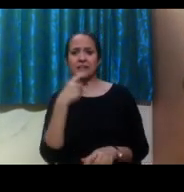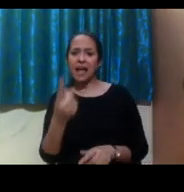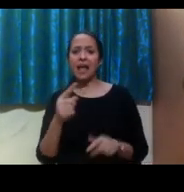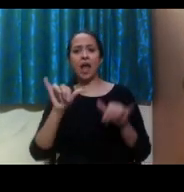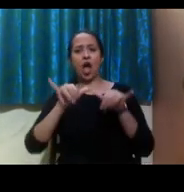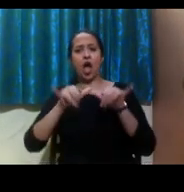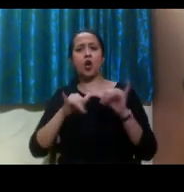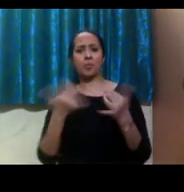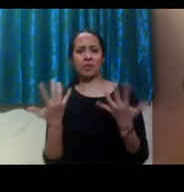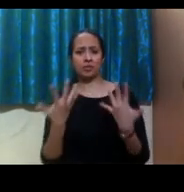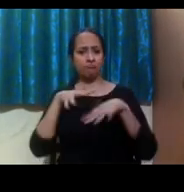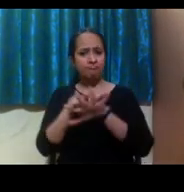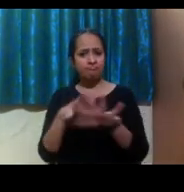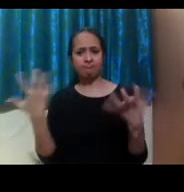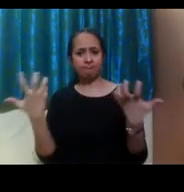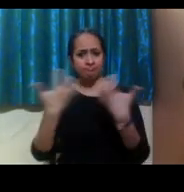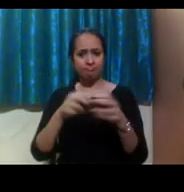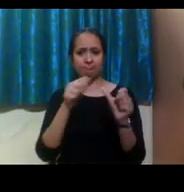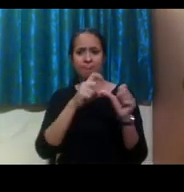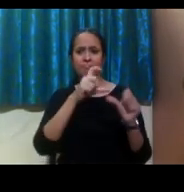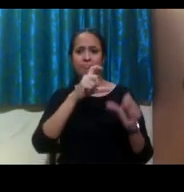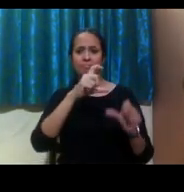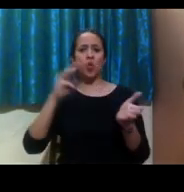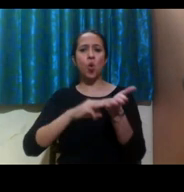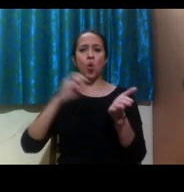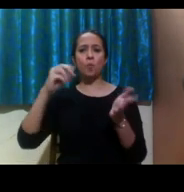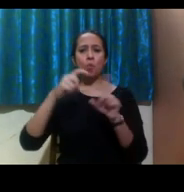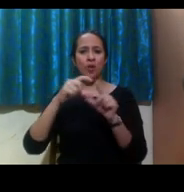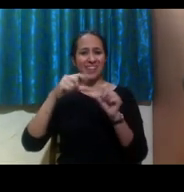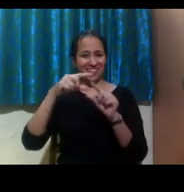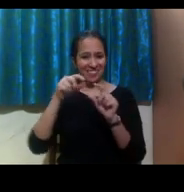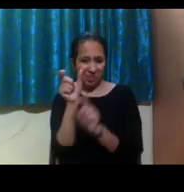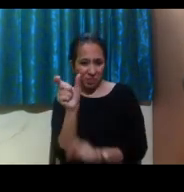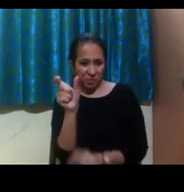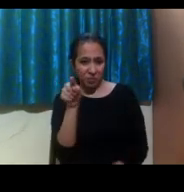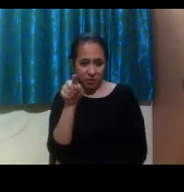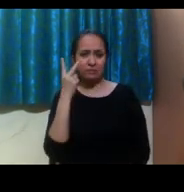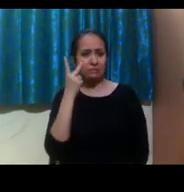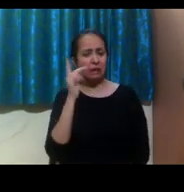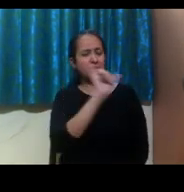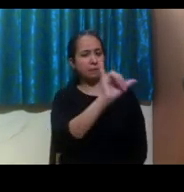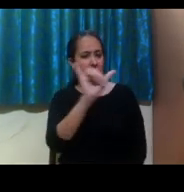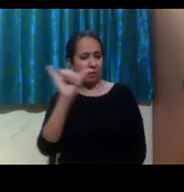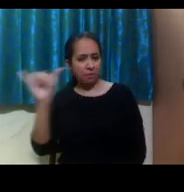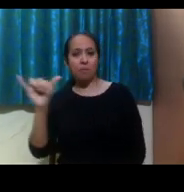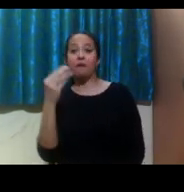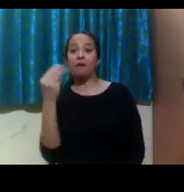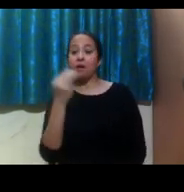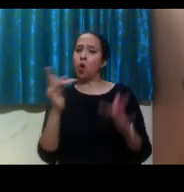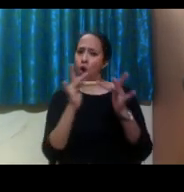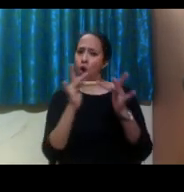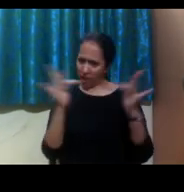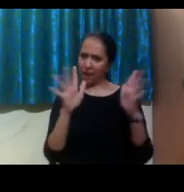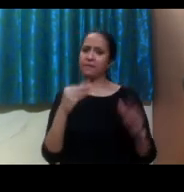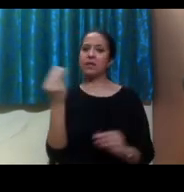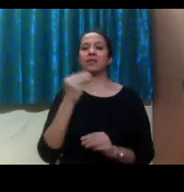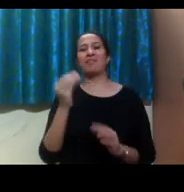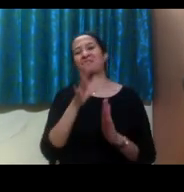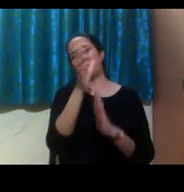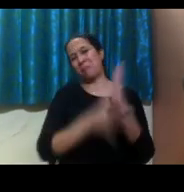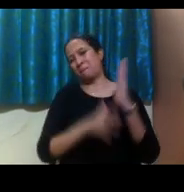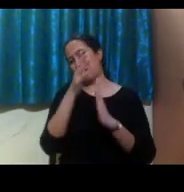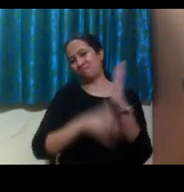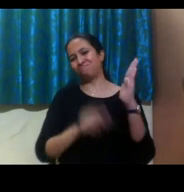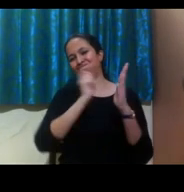accommodations. Almost always, it's going to be an online form, but some universities still use paper forms. Or if you ever need to request a paper